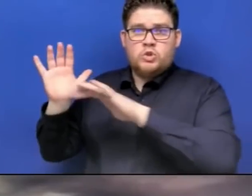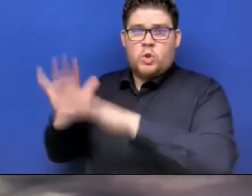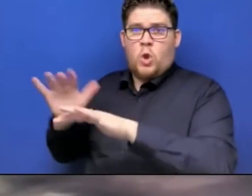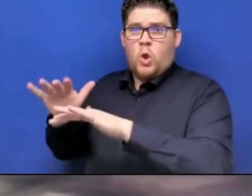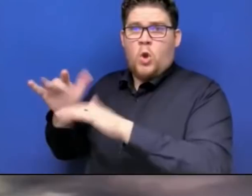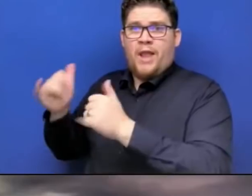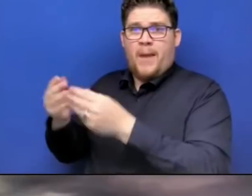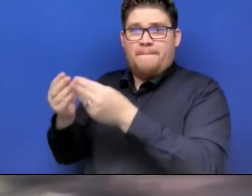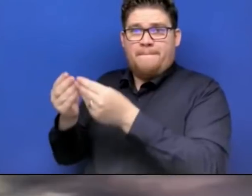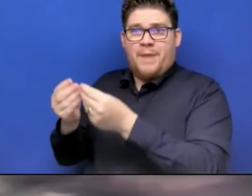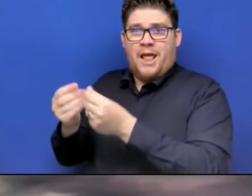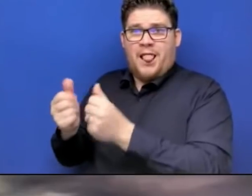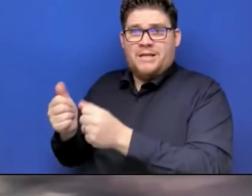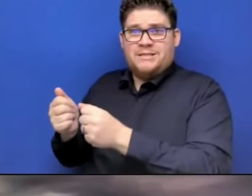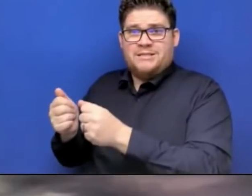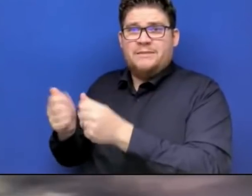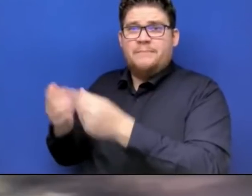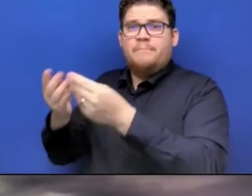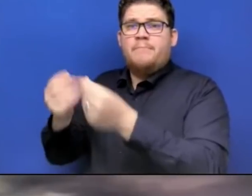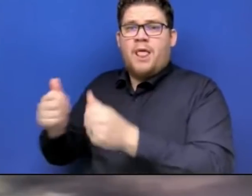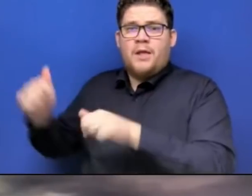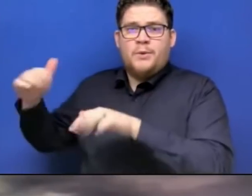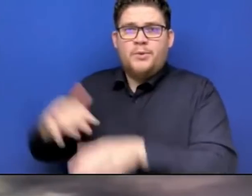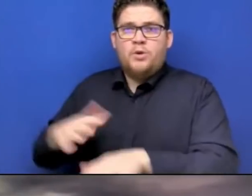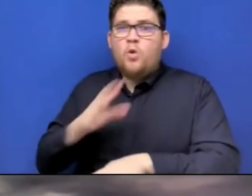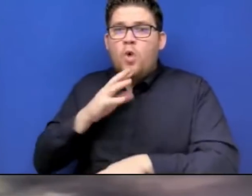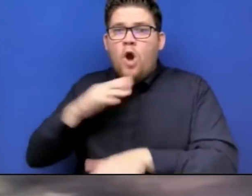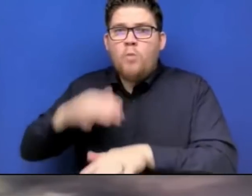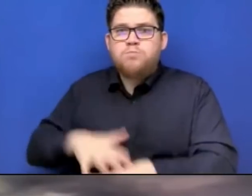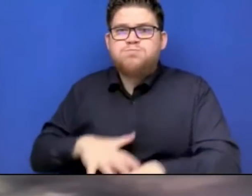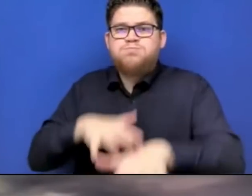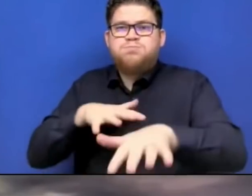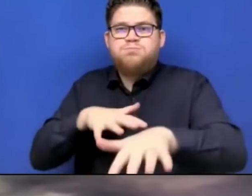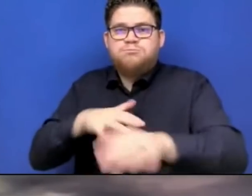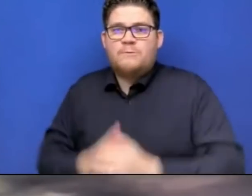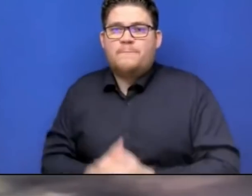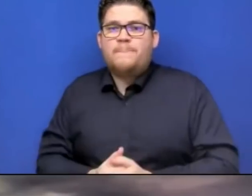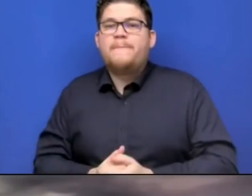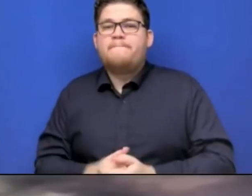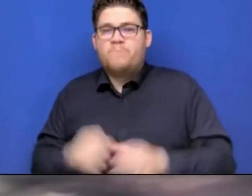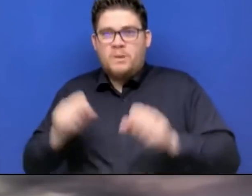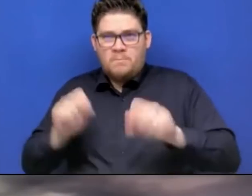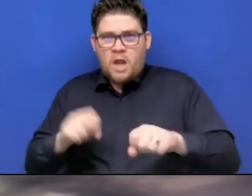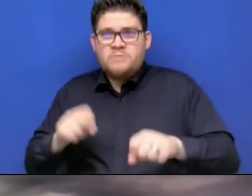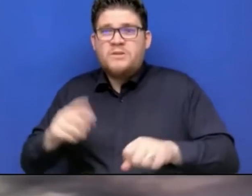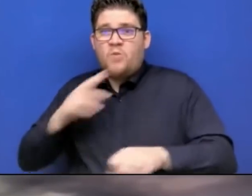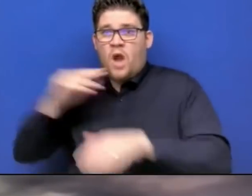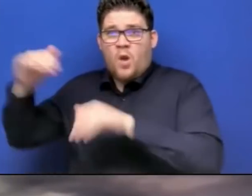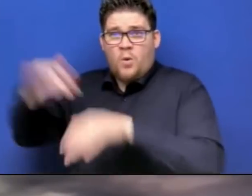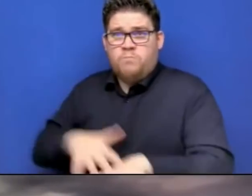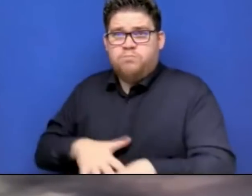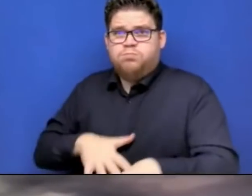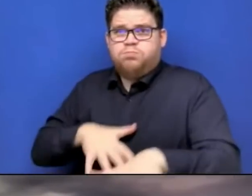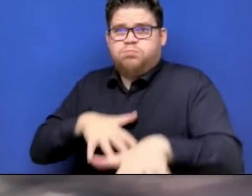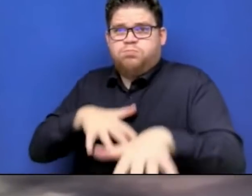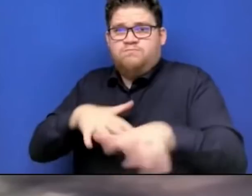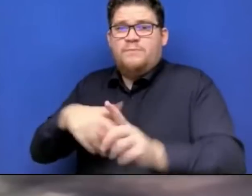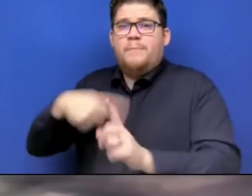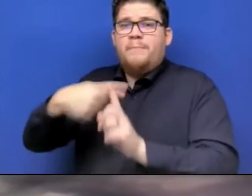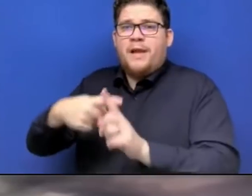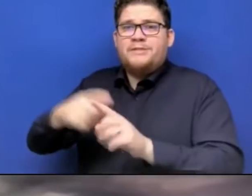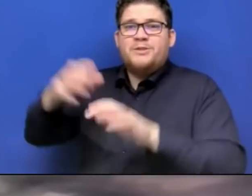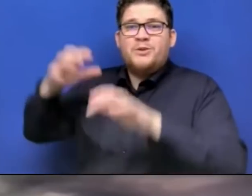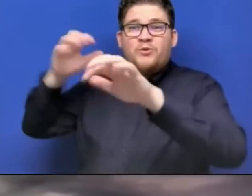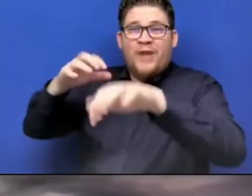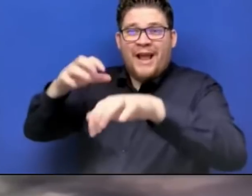component of this event and will add to the storm totals of rain into the rivers and creeks. And